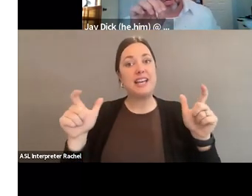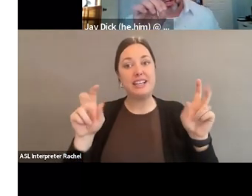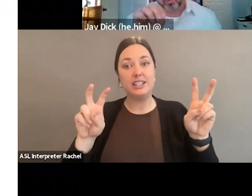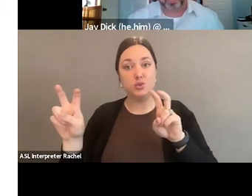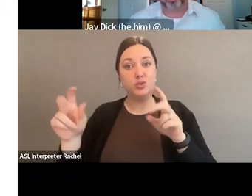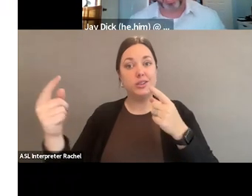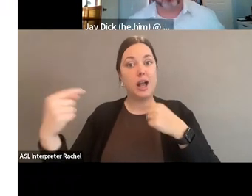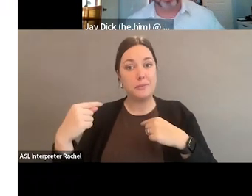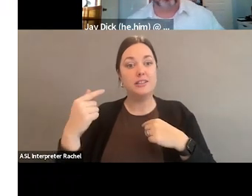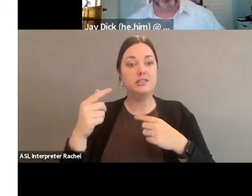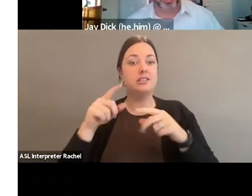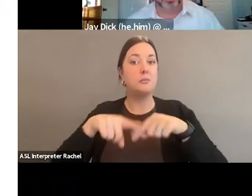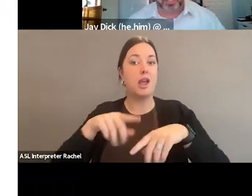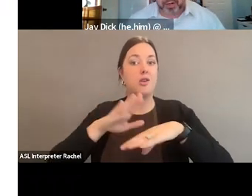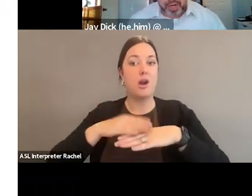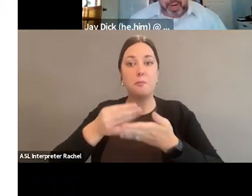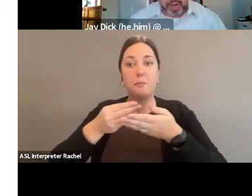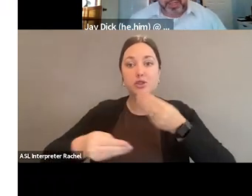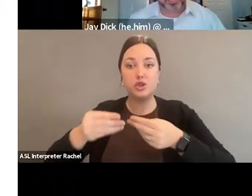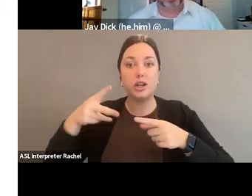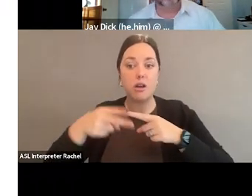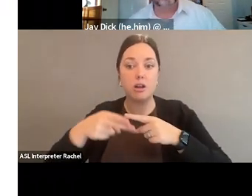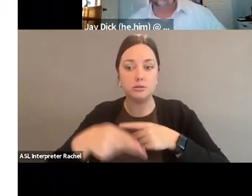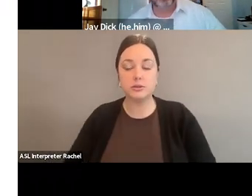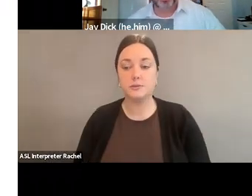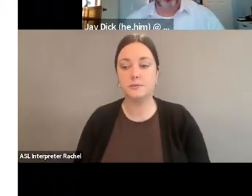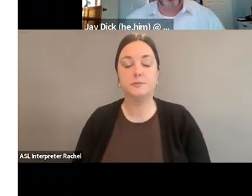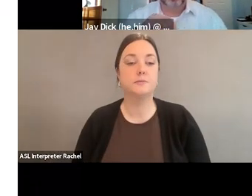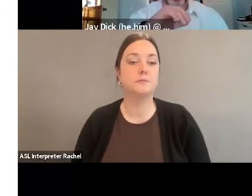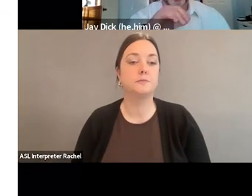given, you know, where we're at with the budgets there. Next slide.